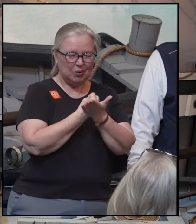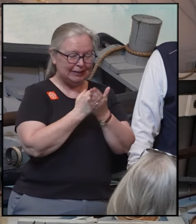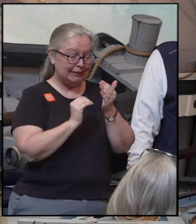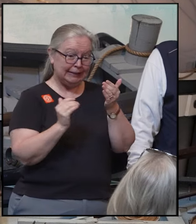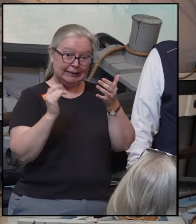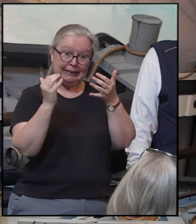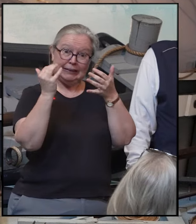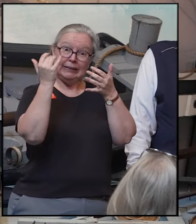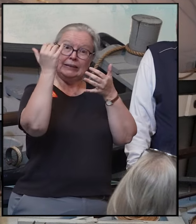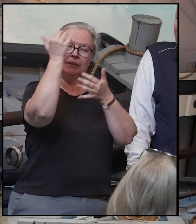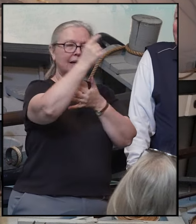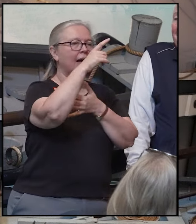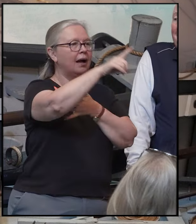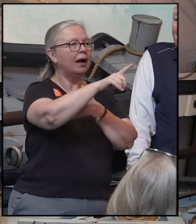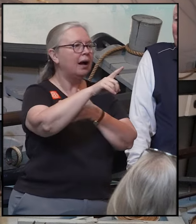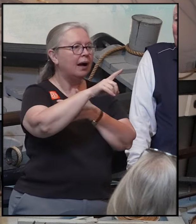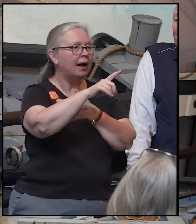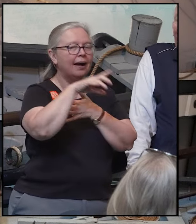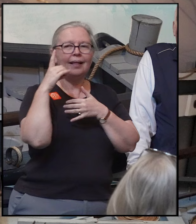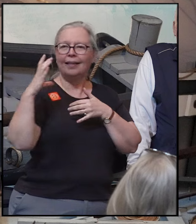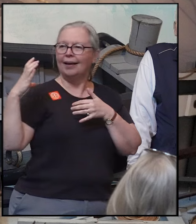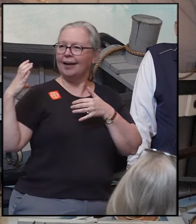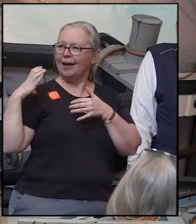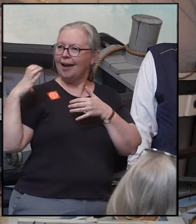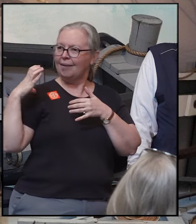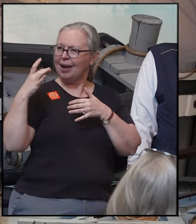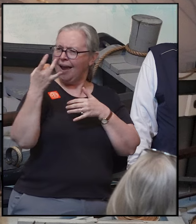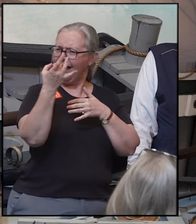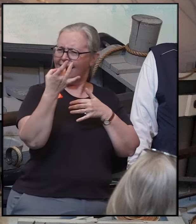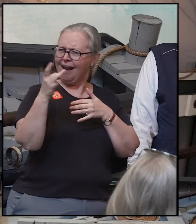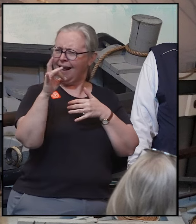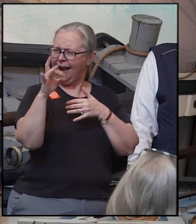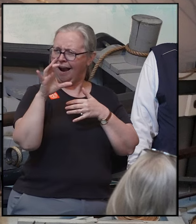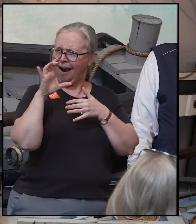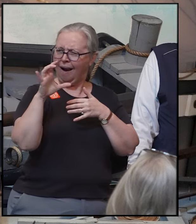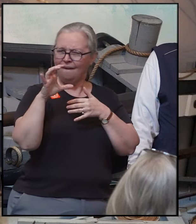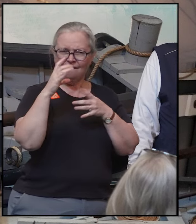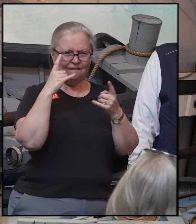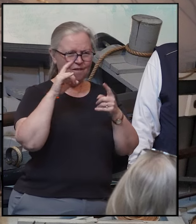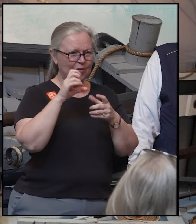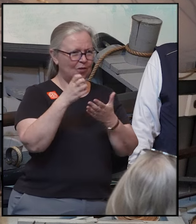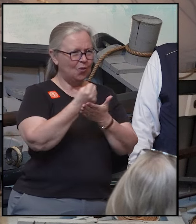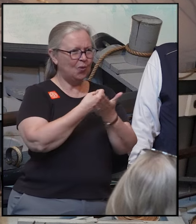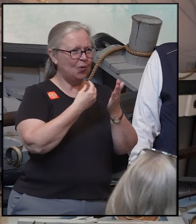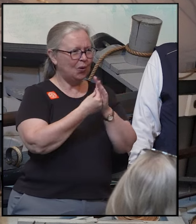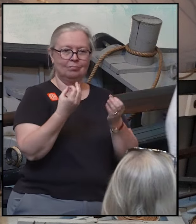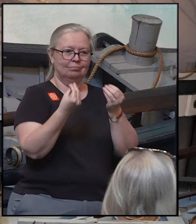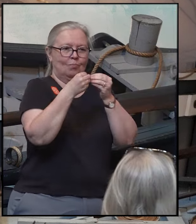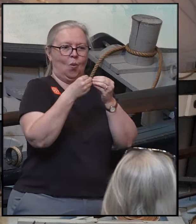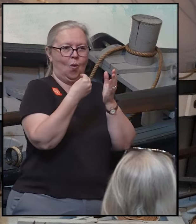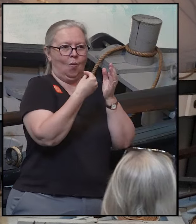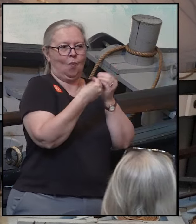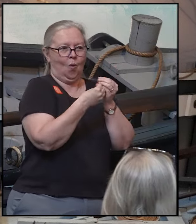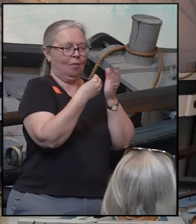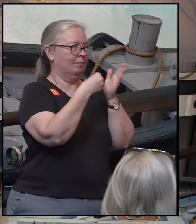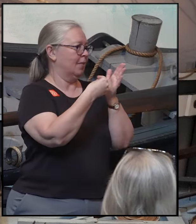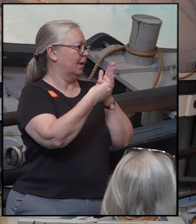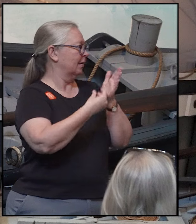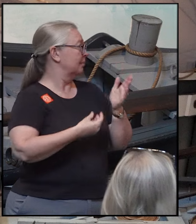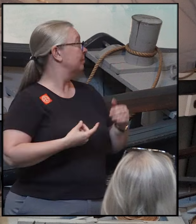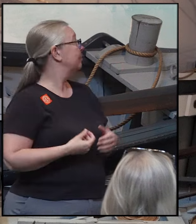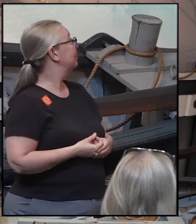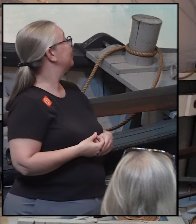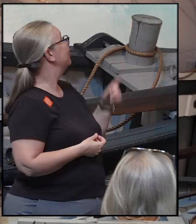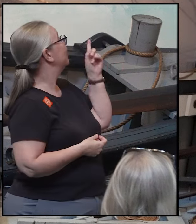the captain who got over $1,800 for the same four years. As for our friend